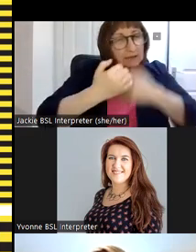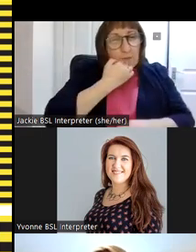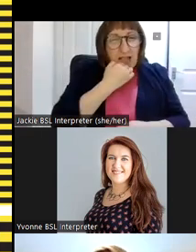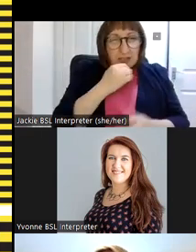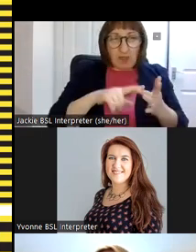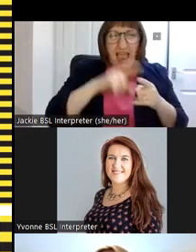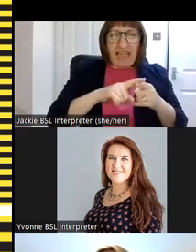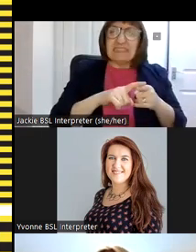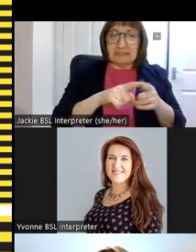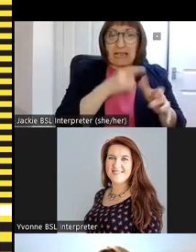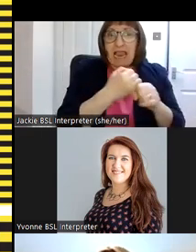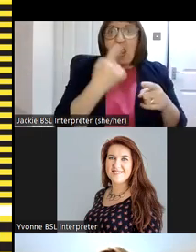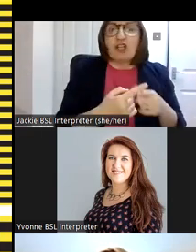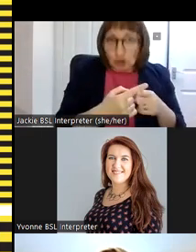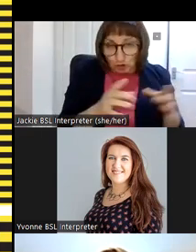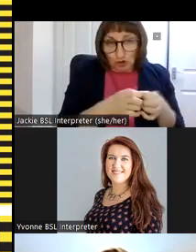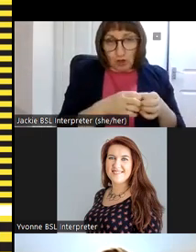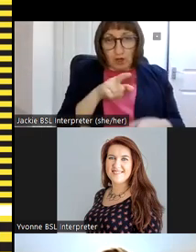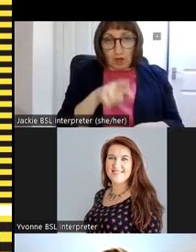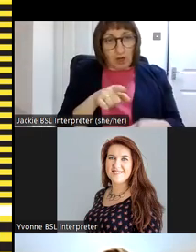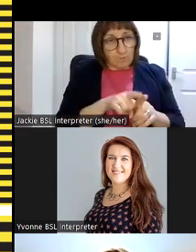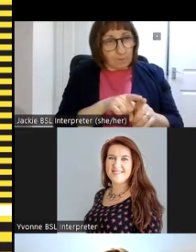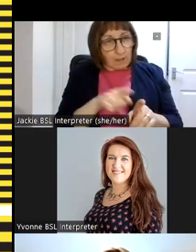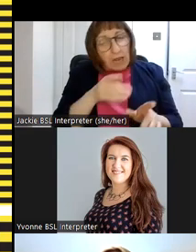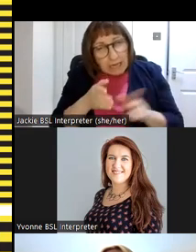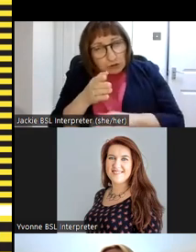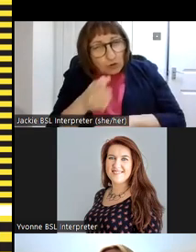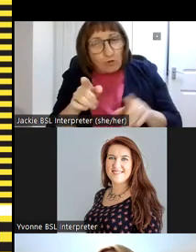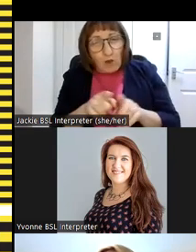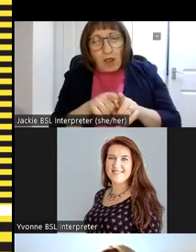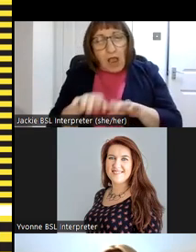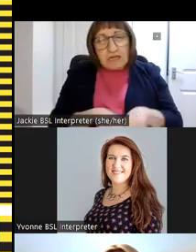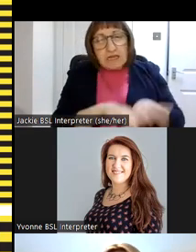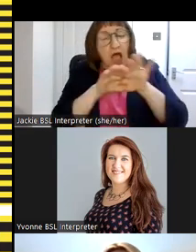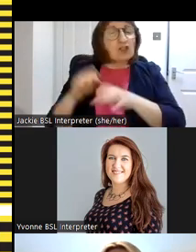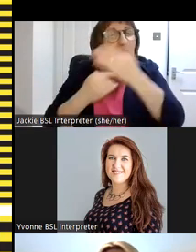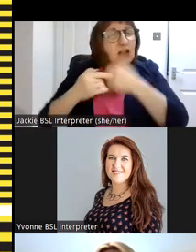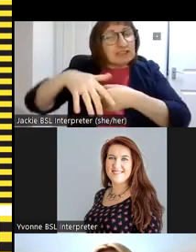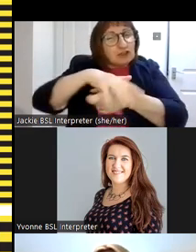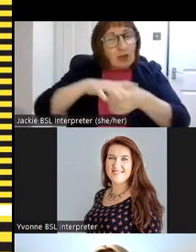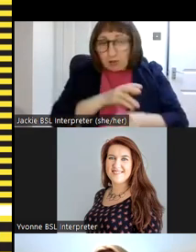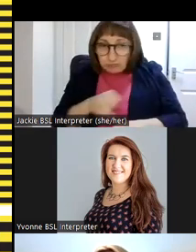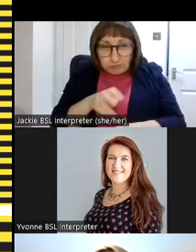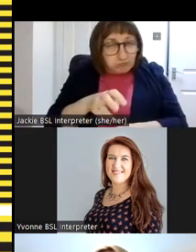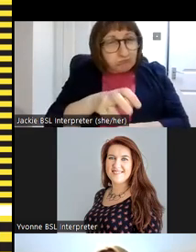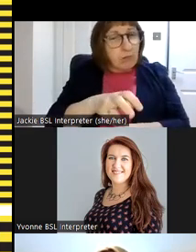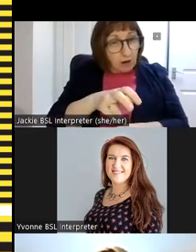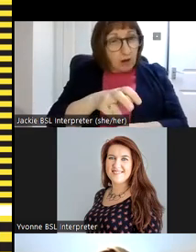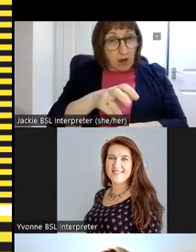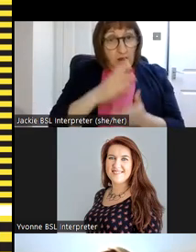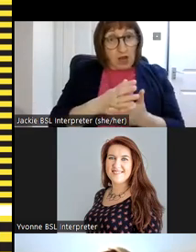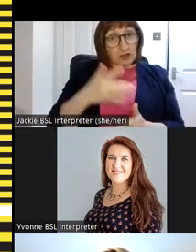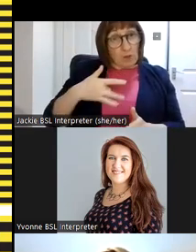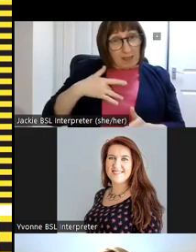age movement um and our bogs trail takes you through a national heritage site so um the living